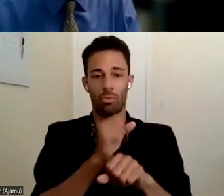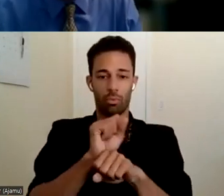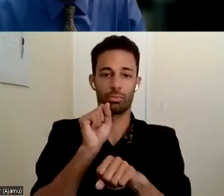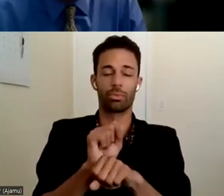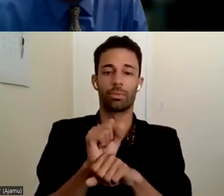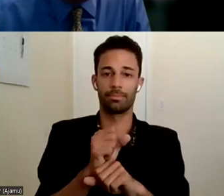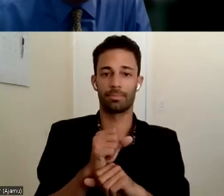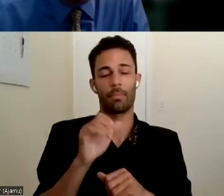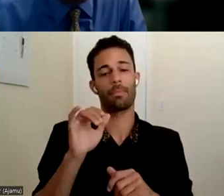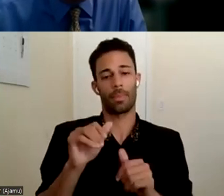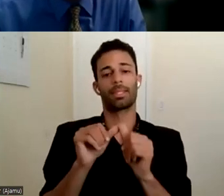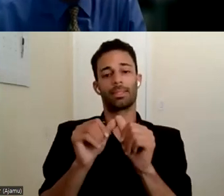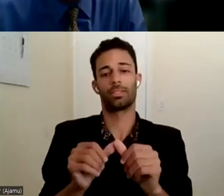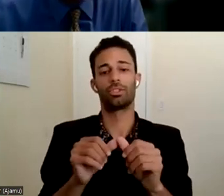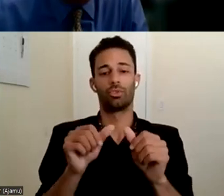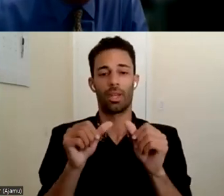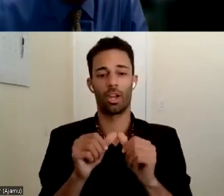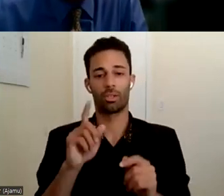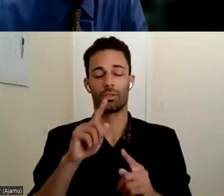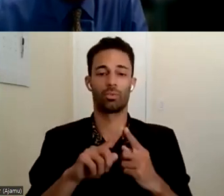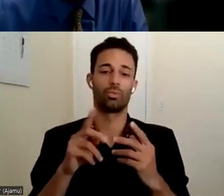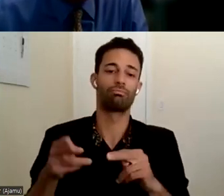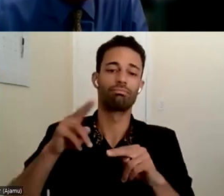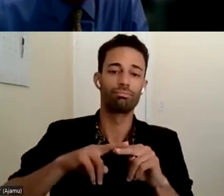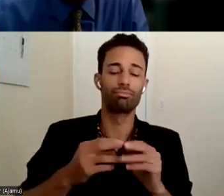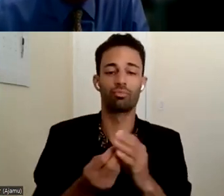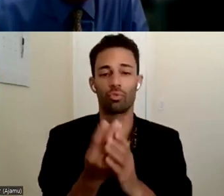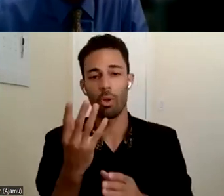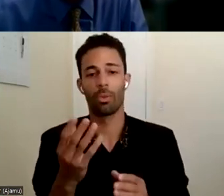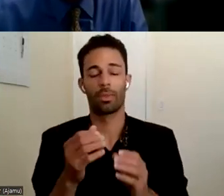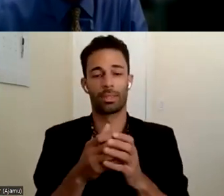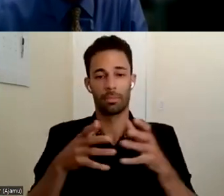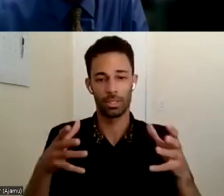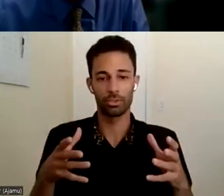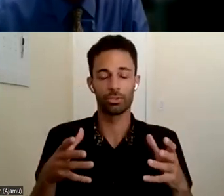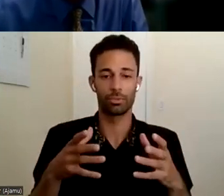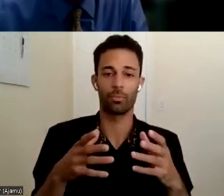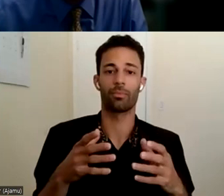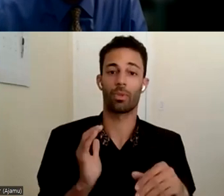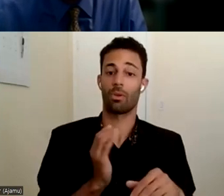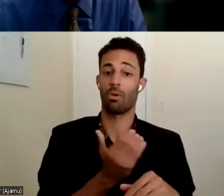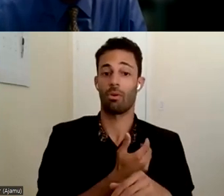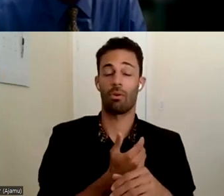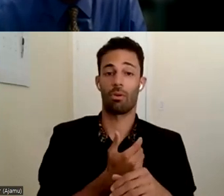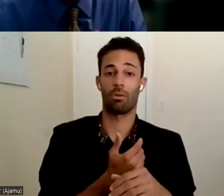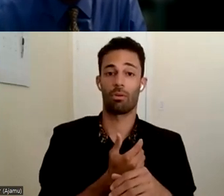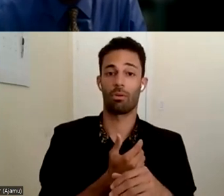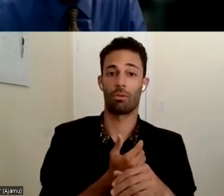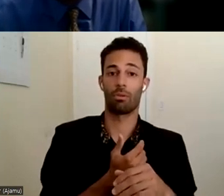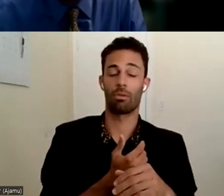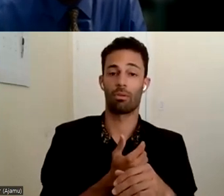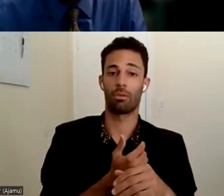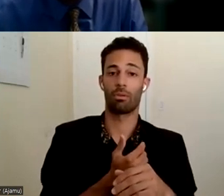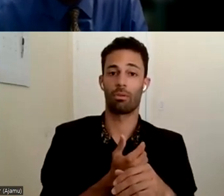area for, for growth, um, and expansion, because when we went our strongest, um, some, we would say some of